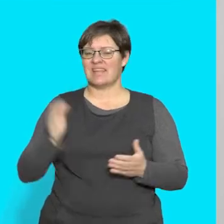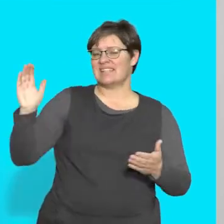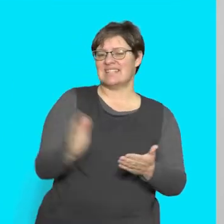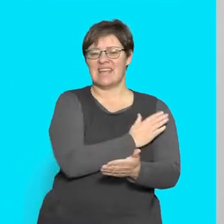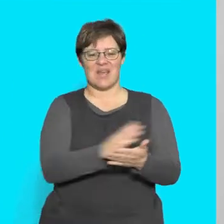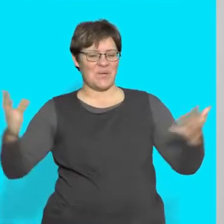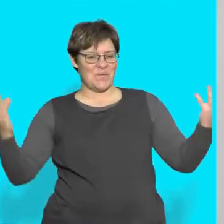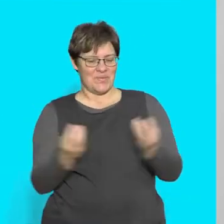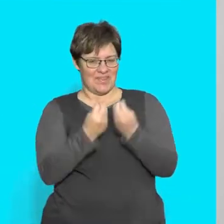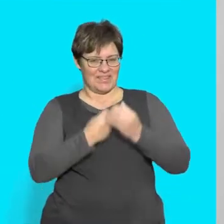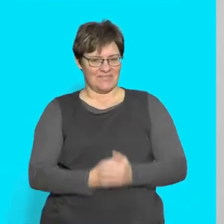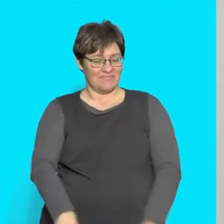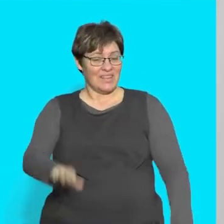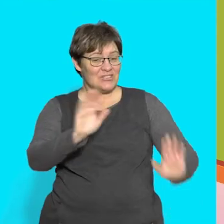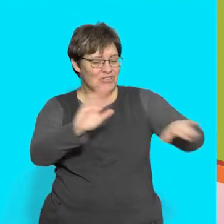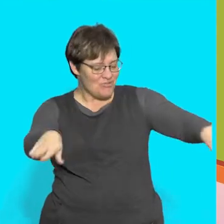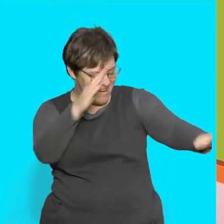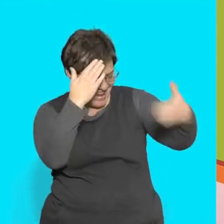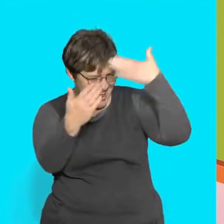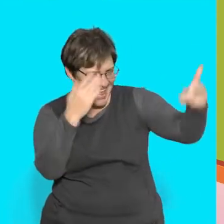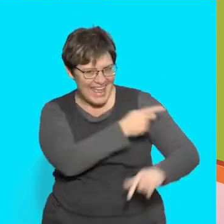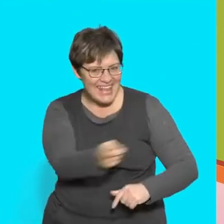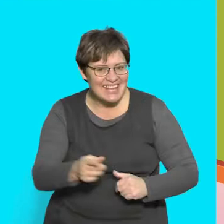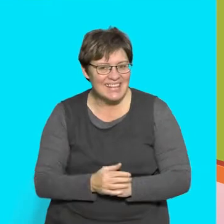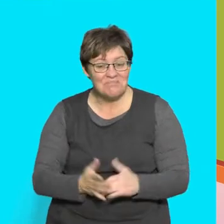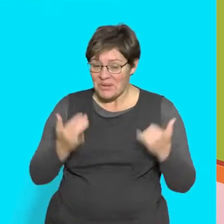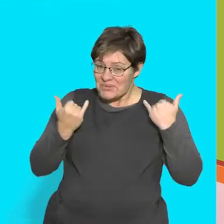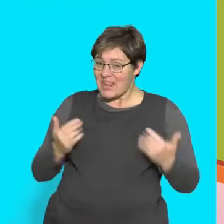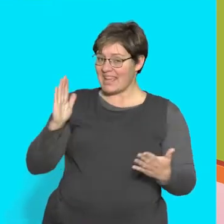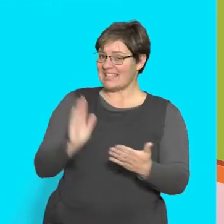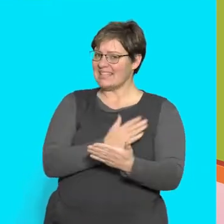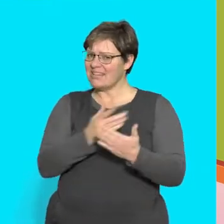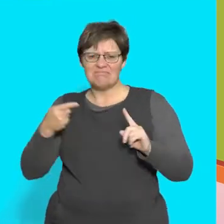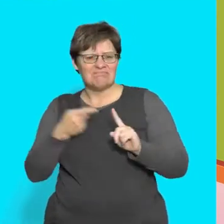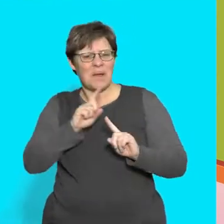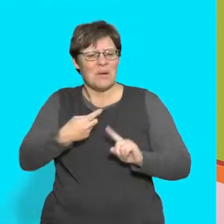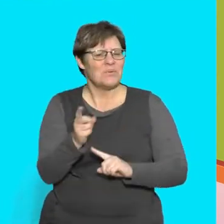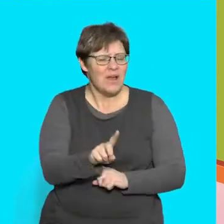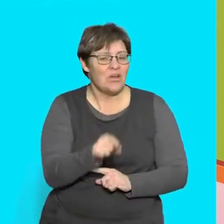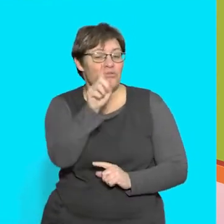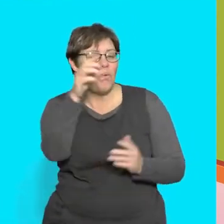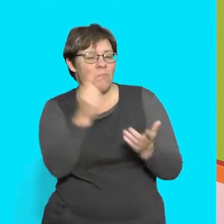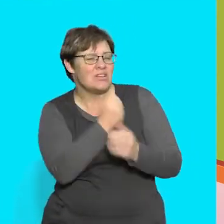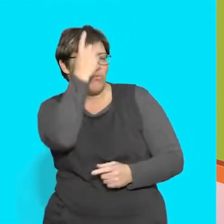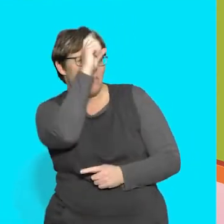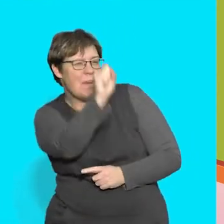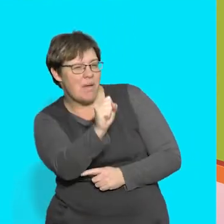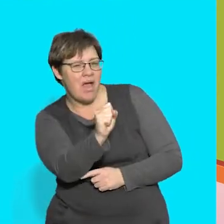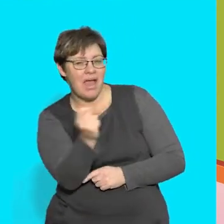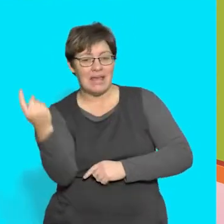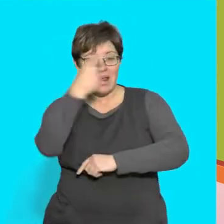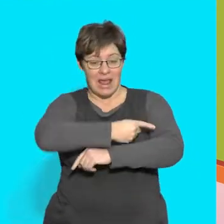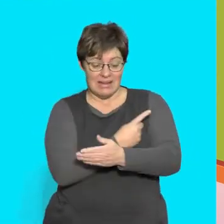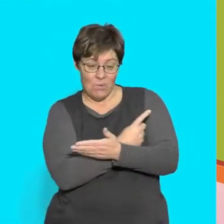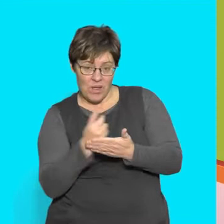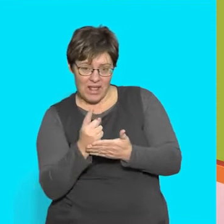Sing Along Hello children! Today we're going to sing a song to help you remember the days of the